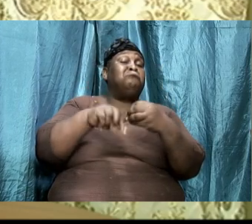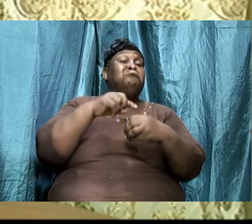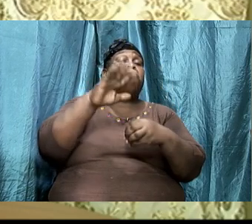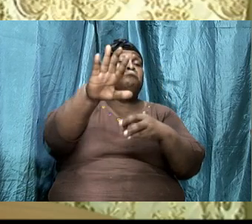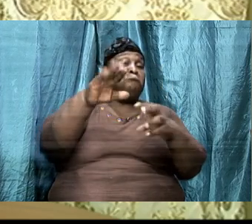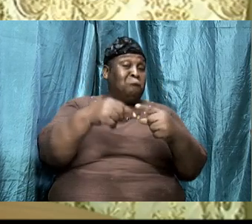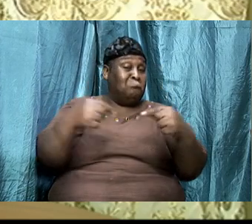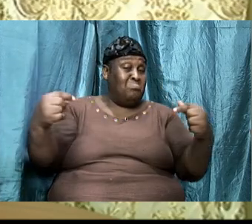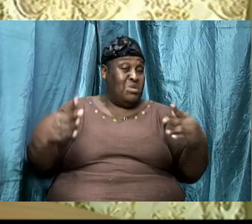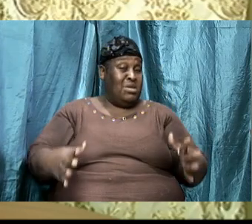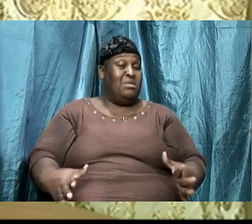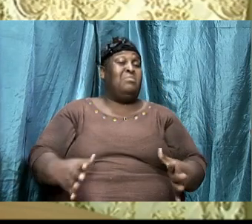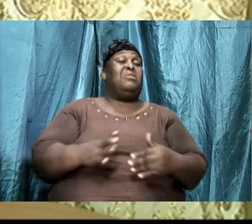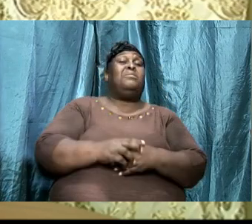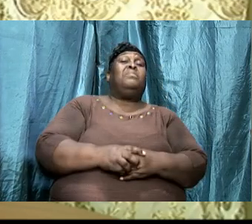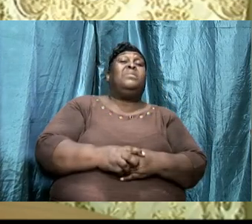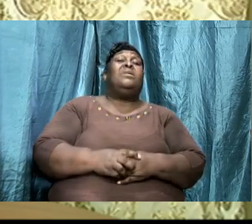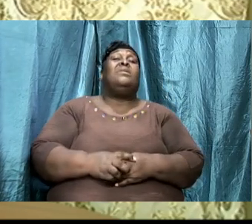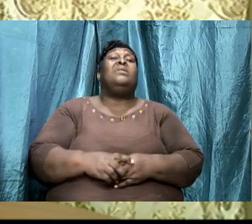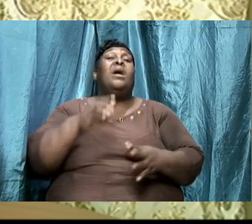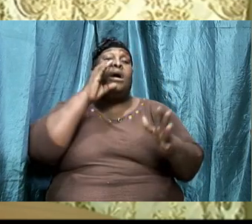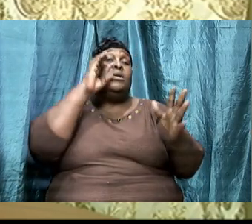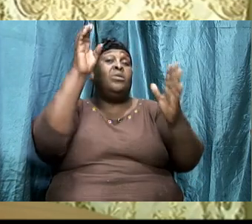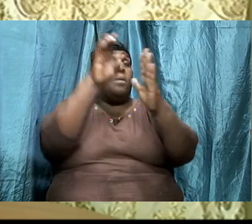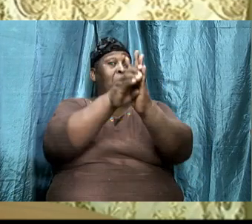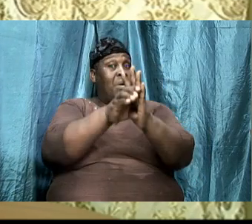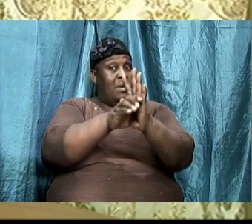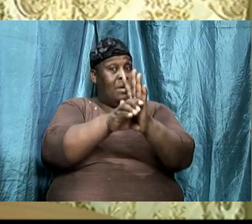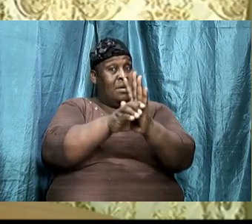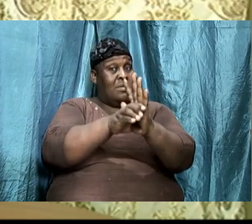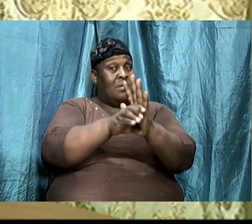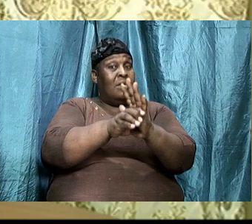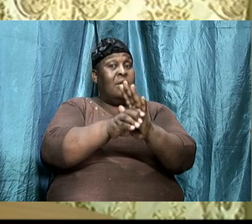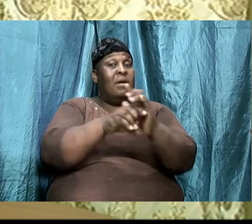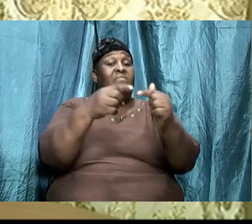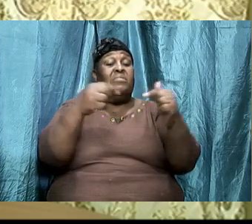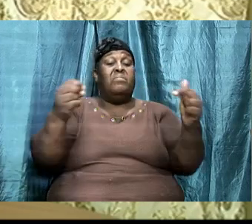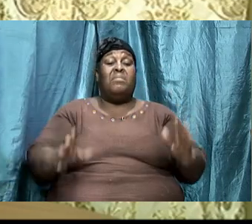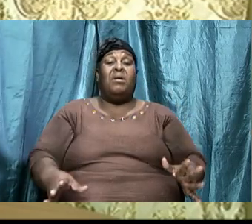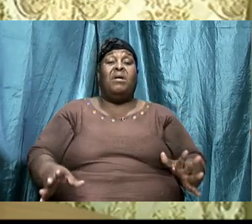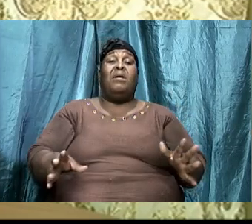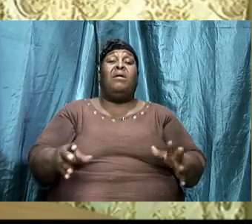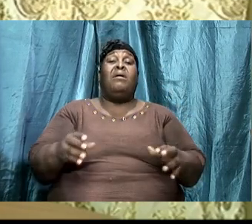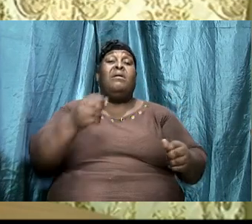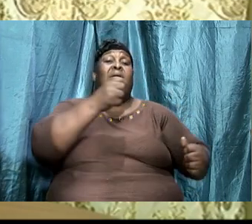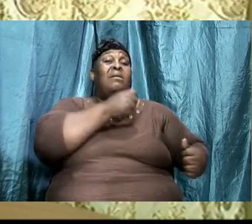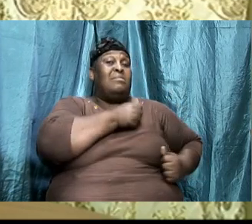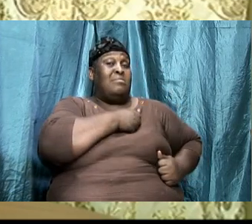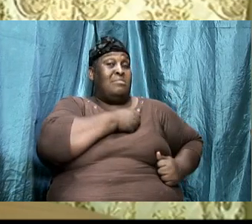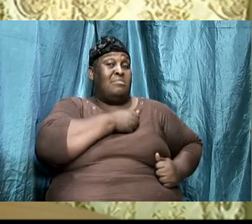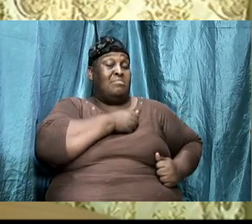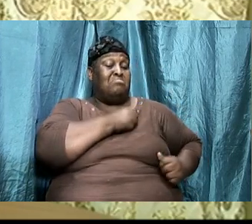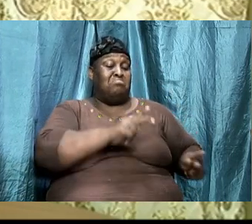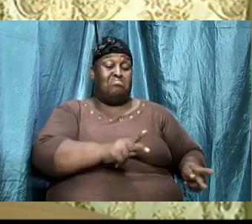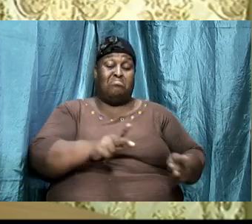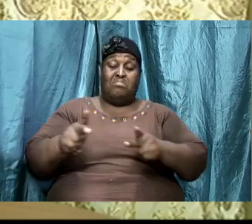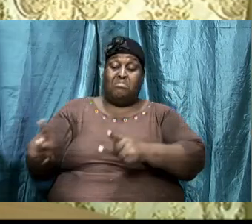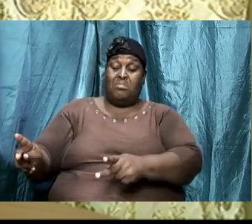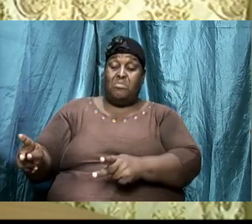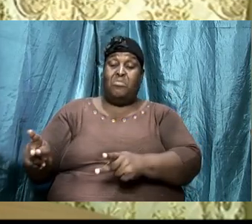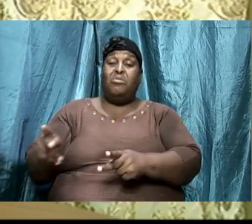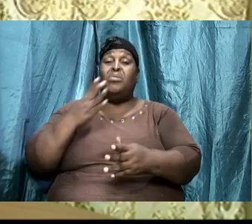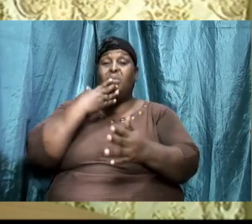and the command of the enemy army so as to prepare properly for